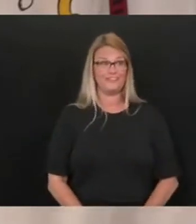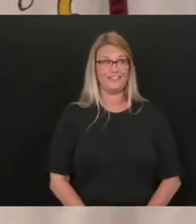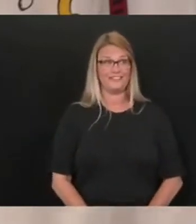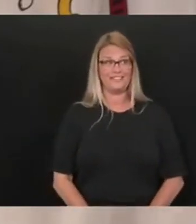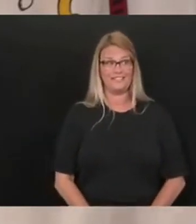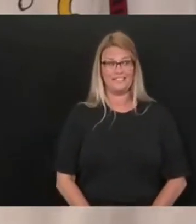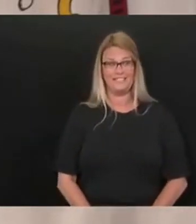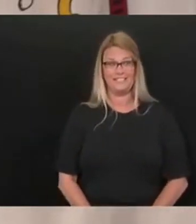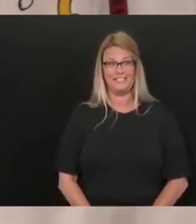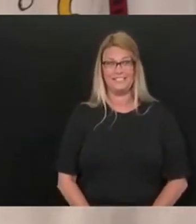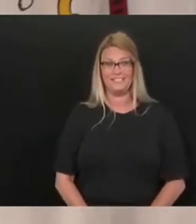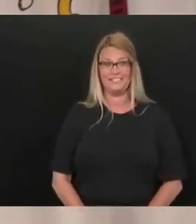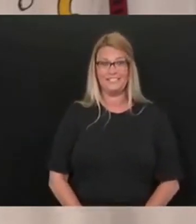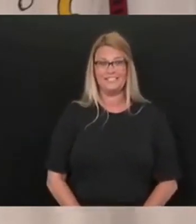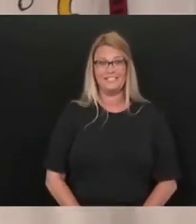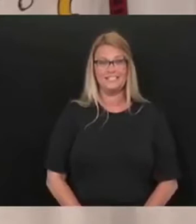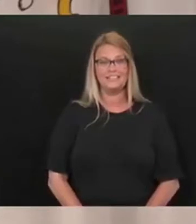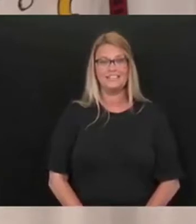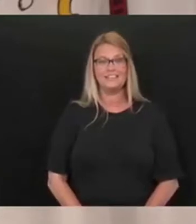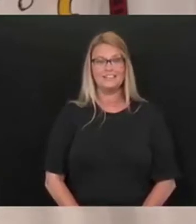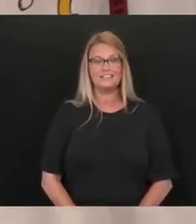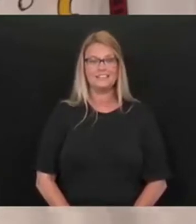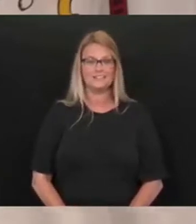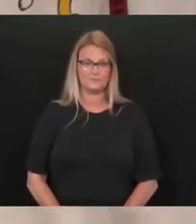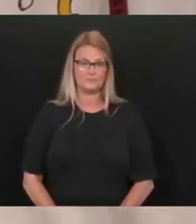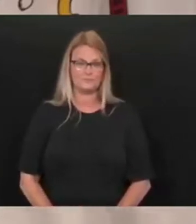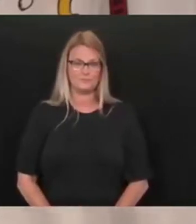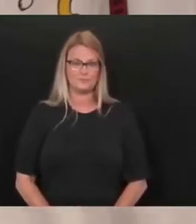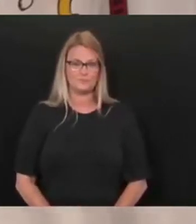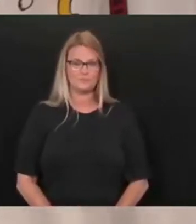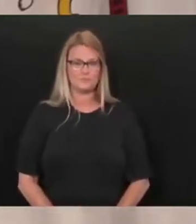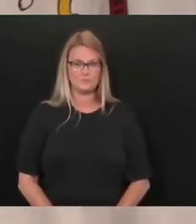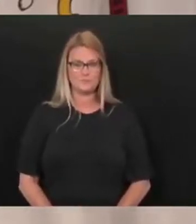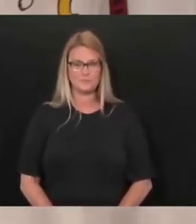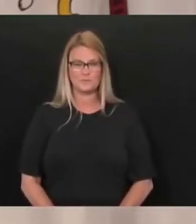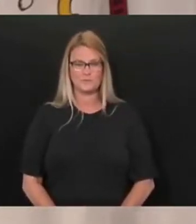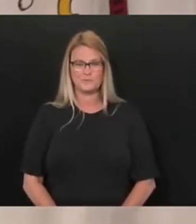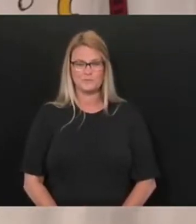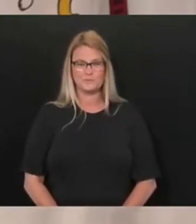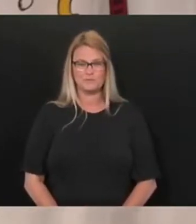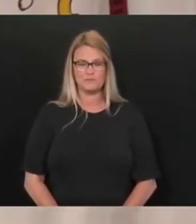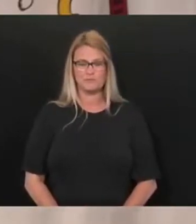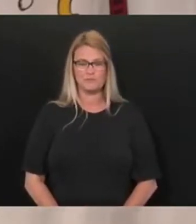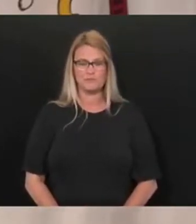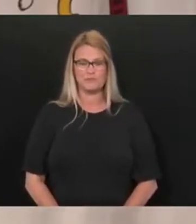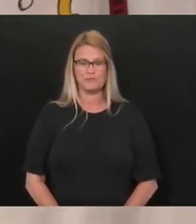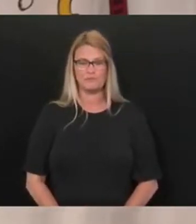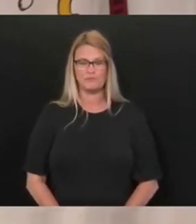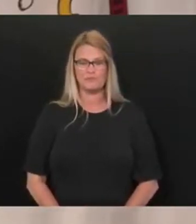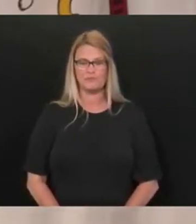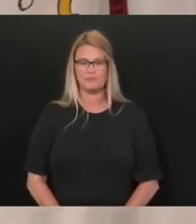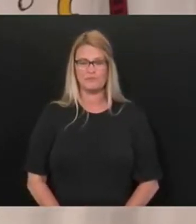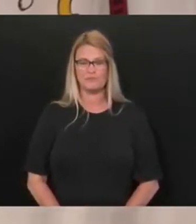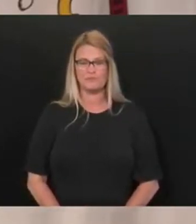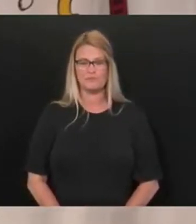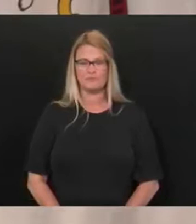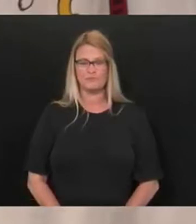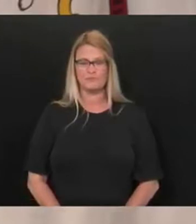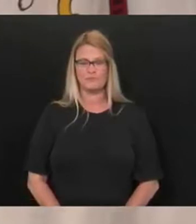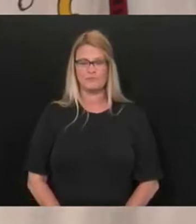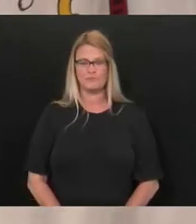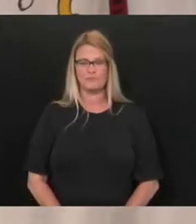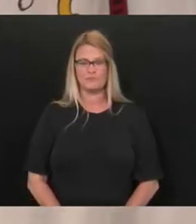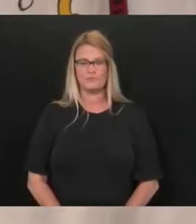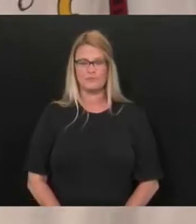Now, I guess I was just looking because, you know, I just wanted to make sure, you know, that, you know, there was a person here in the room that was trying to tell me